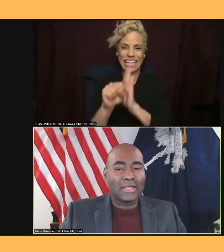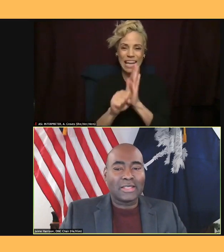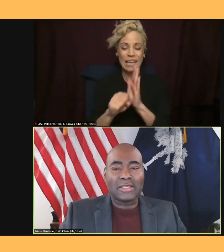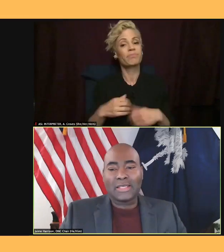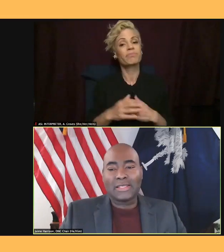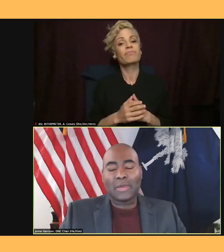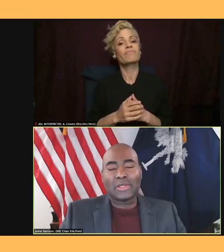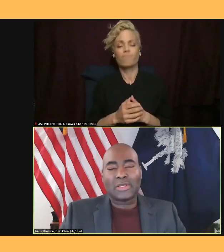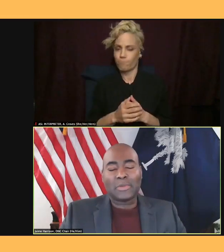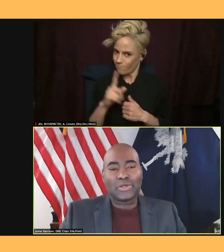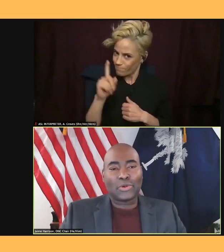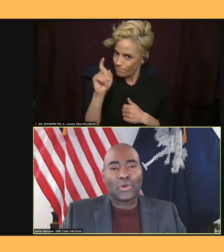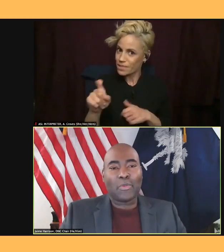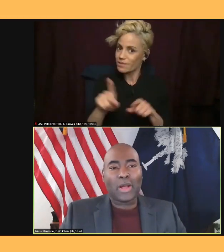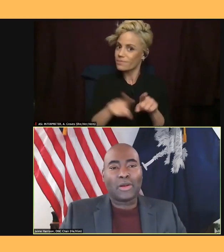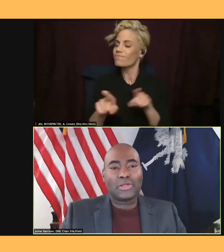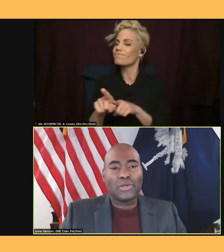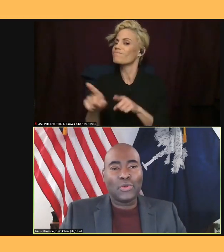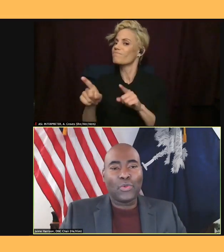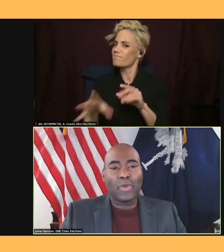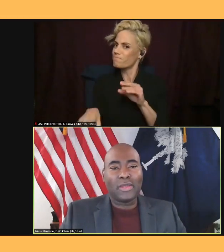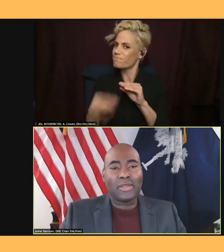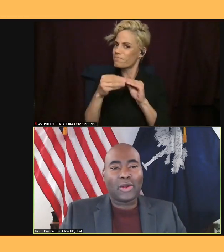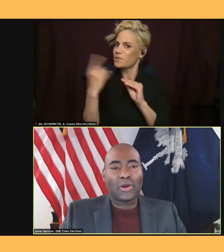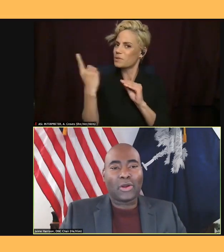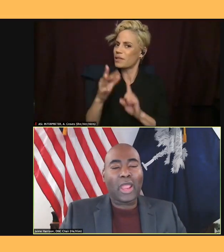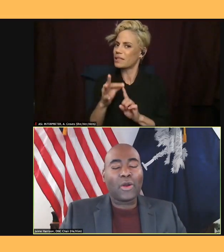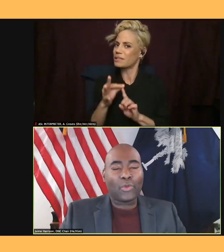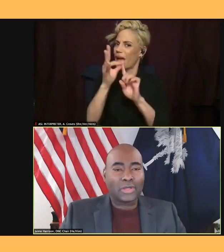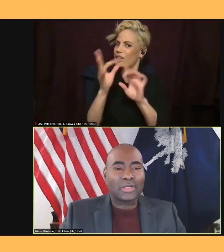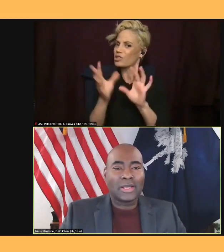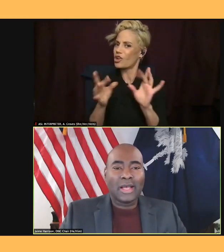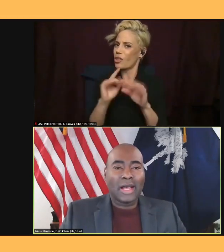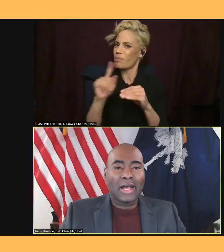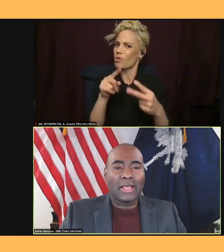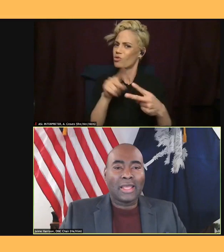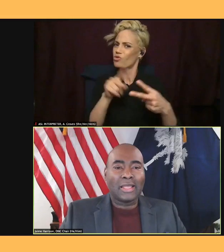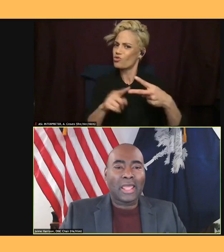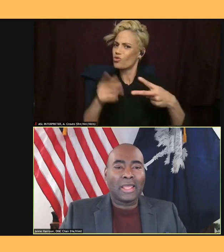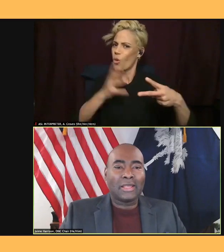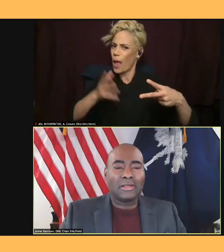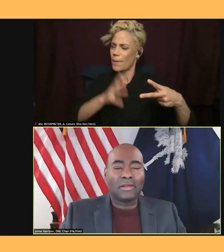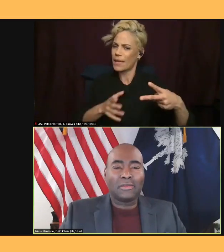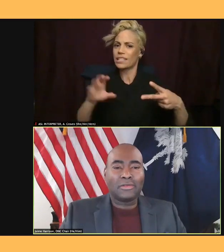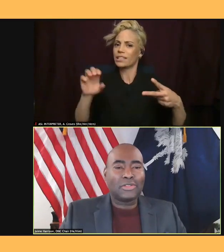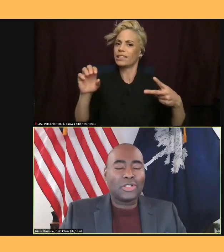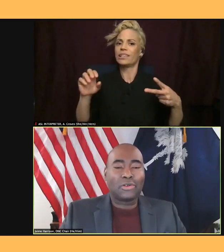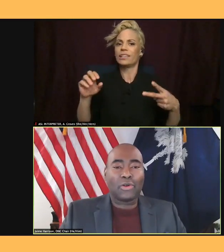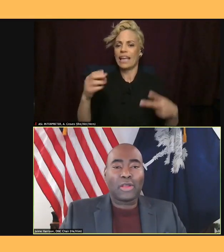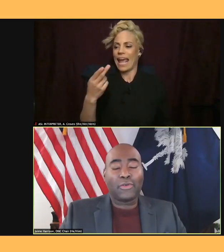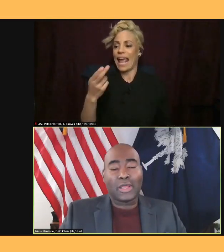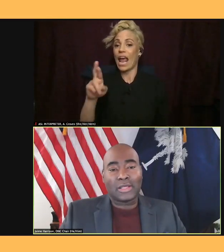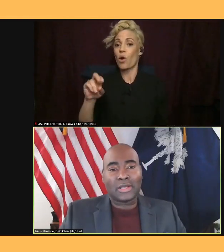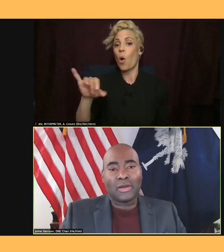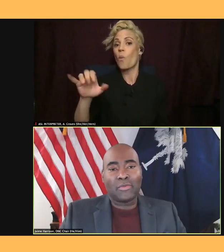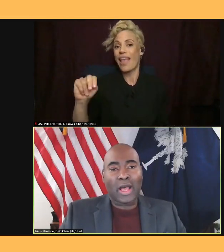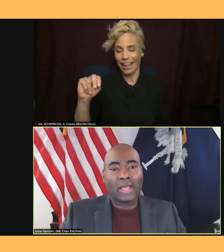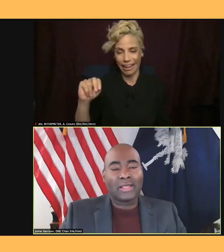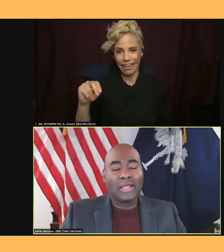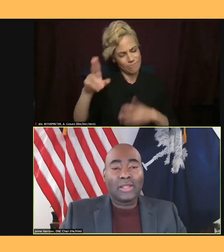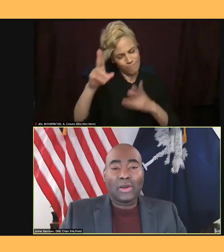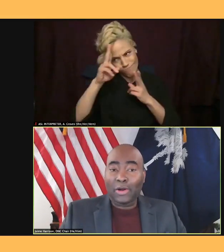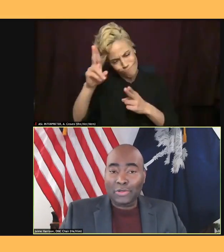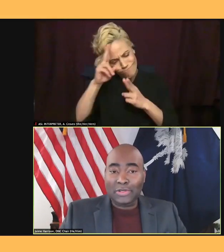special about two women that are heroines and just great friends of mine. They're also